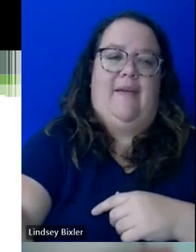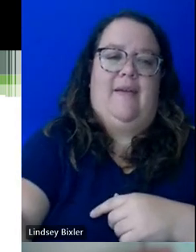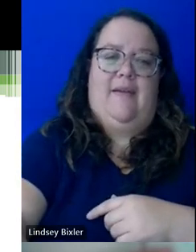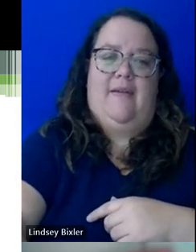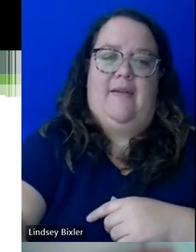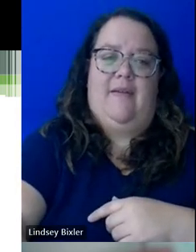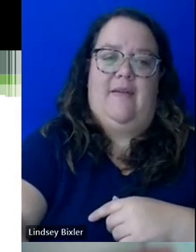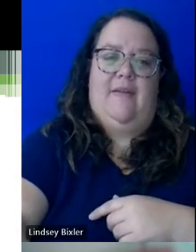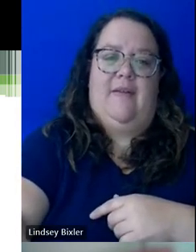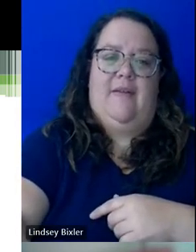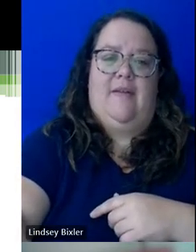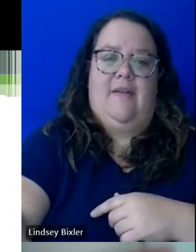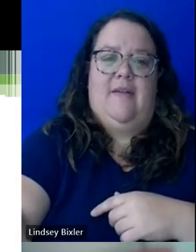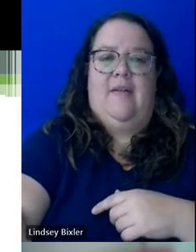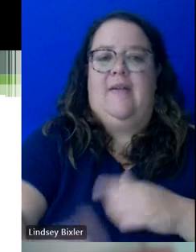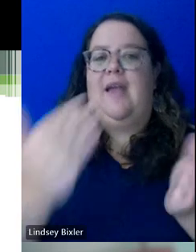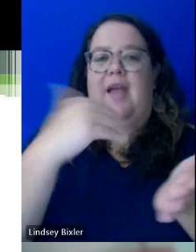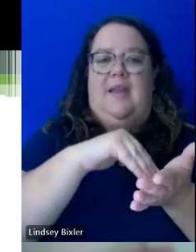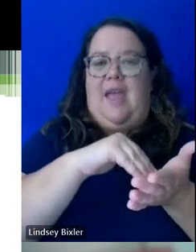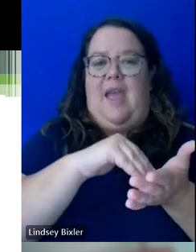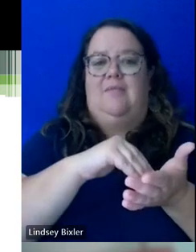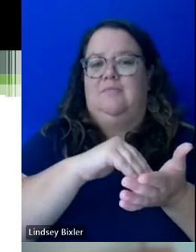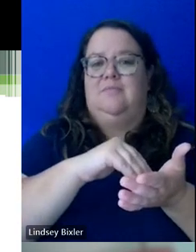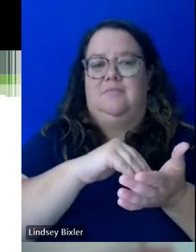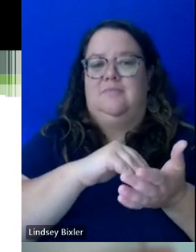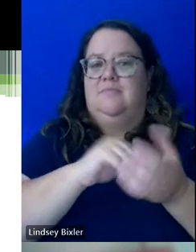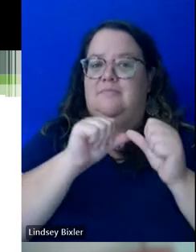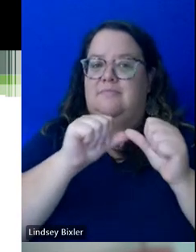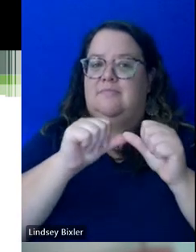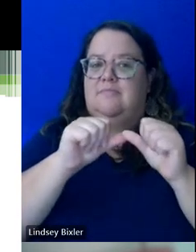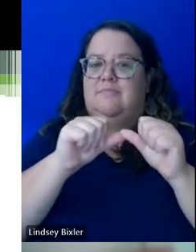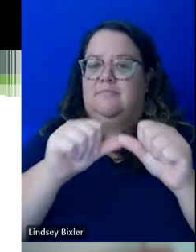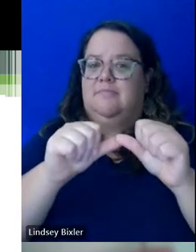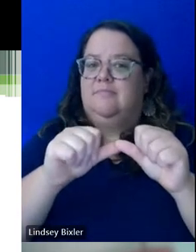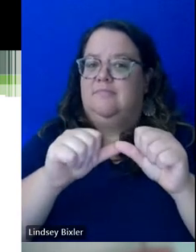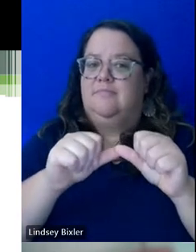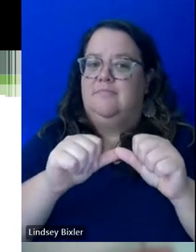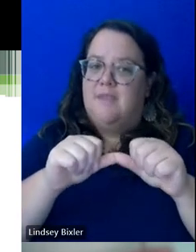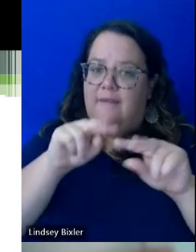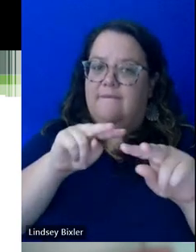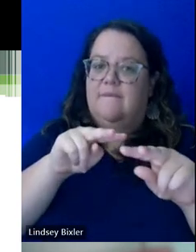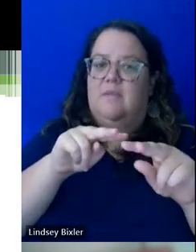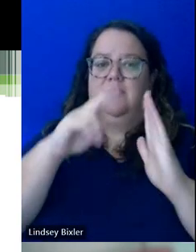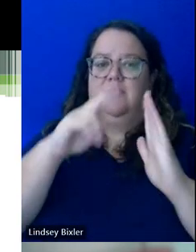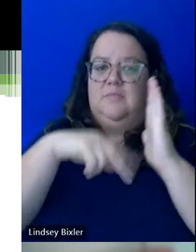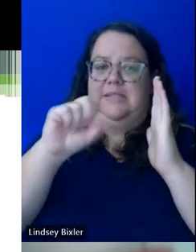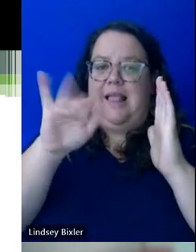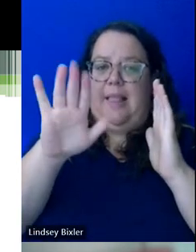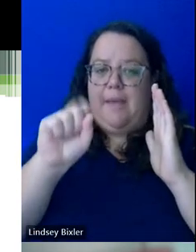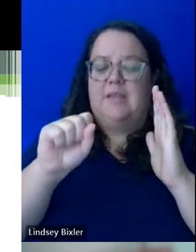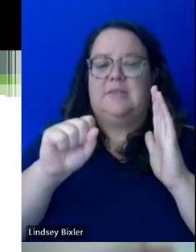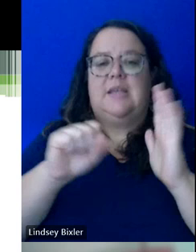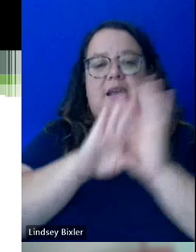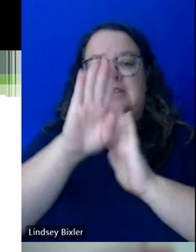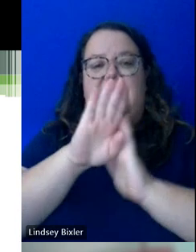that, and again, staying with the syllabus as kind of your guide and kind of developing those study strategies early